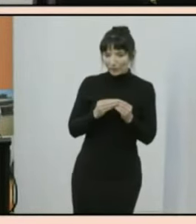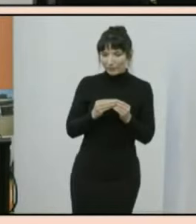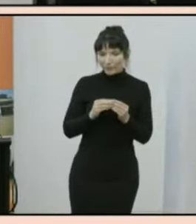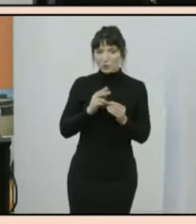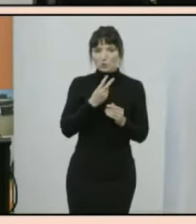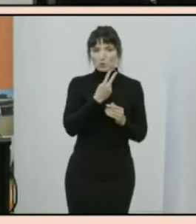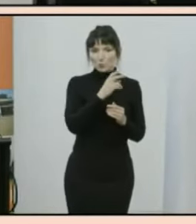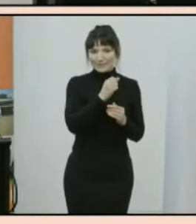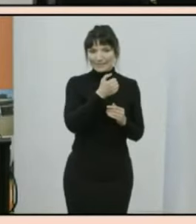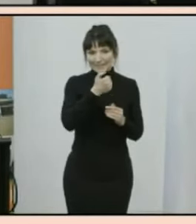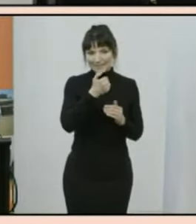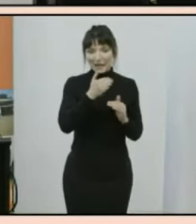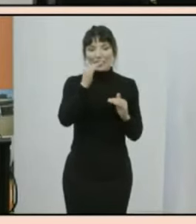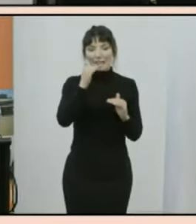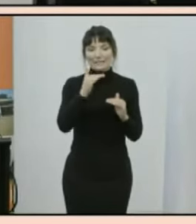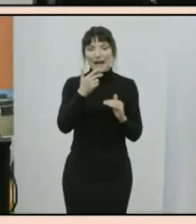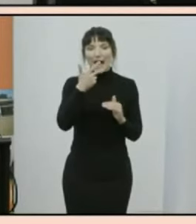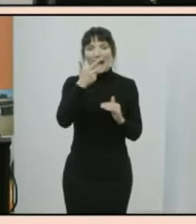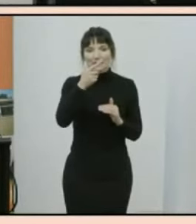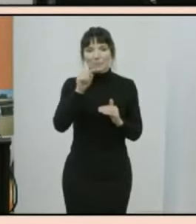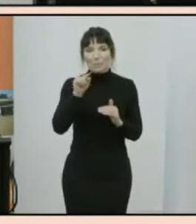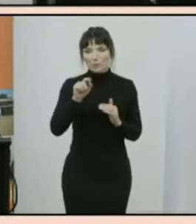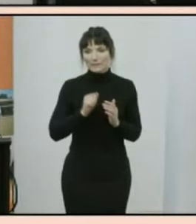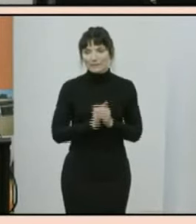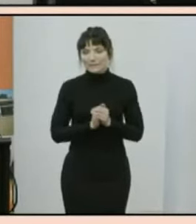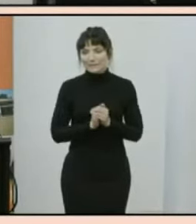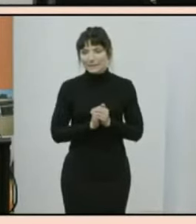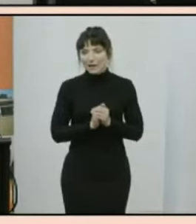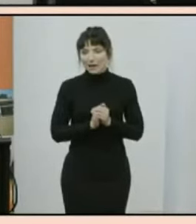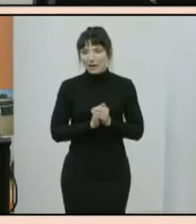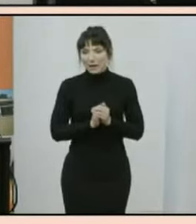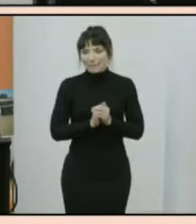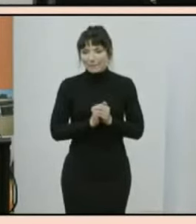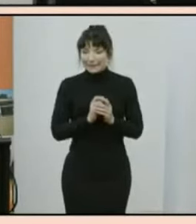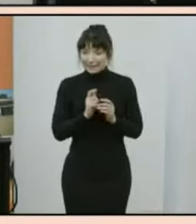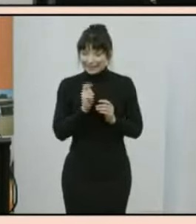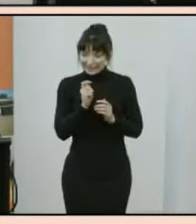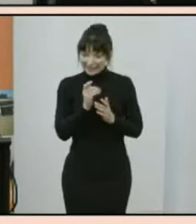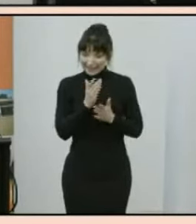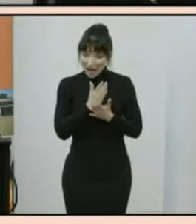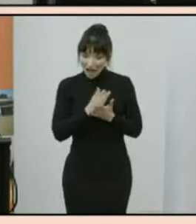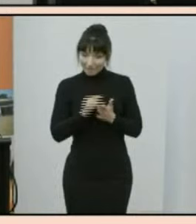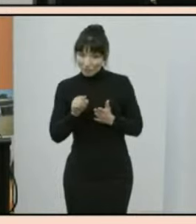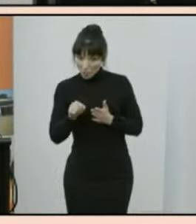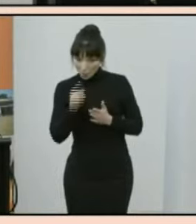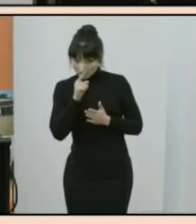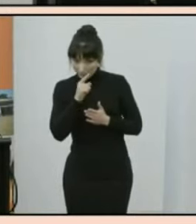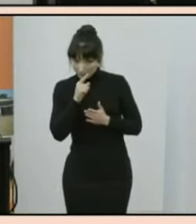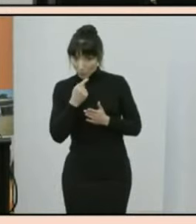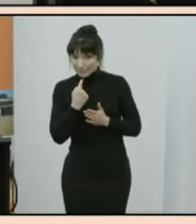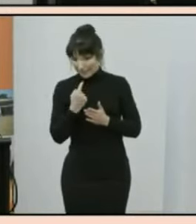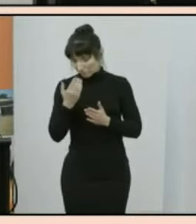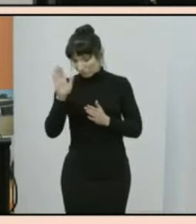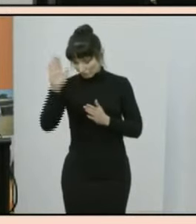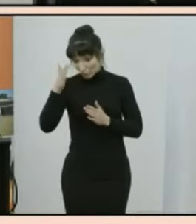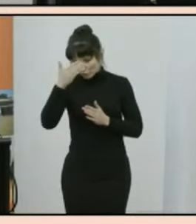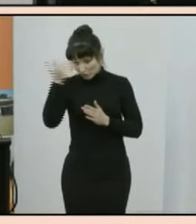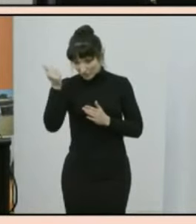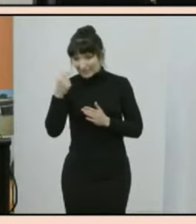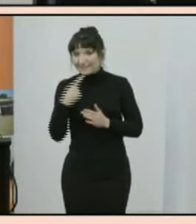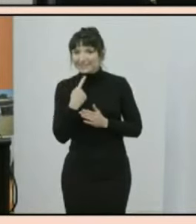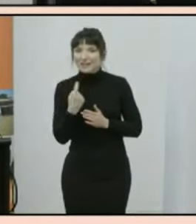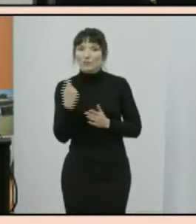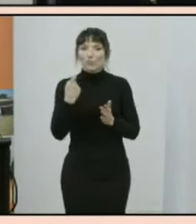2016 nearly half of those who reported a religious christian religious affiliation reported that they were catholic